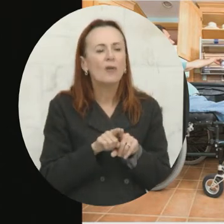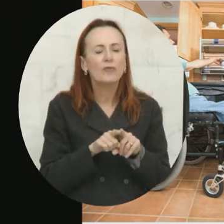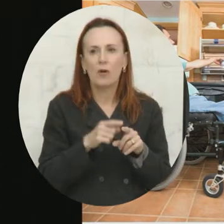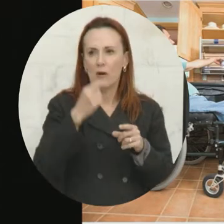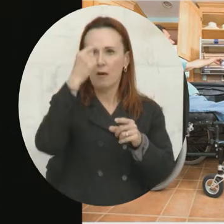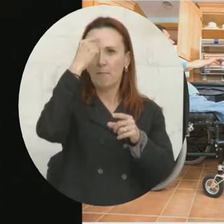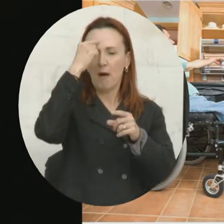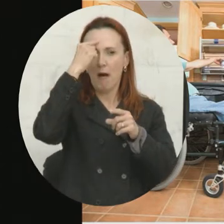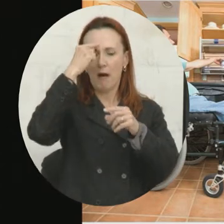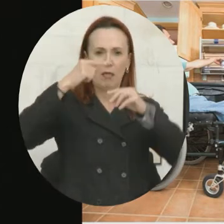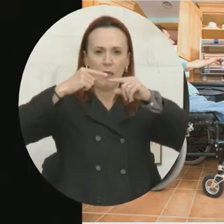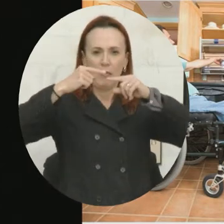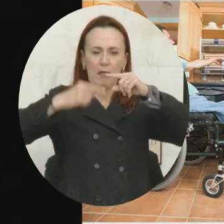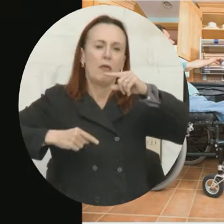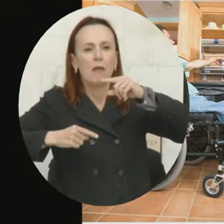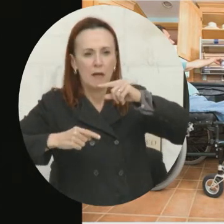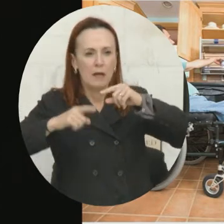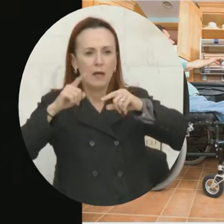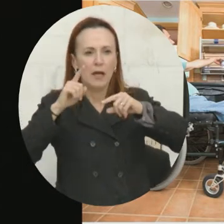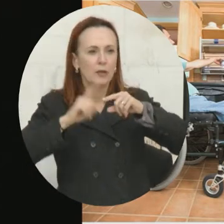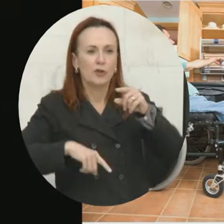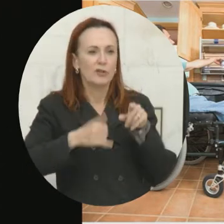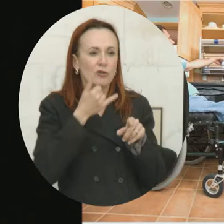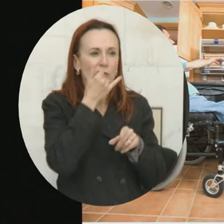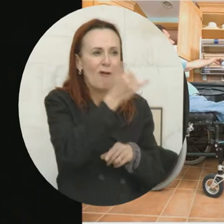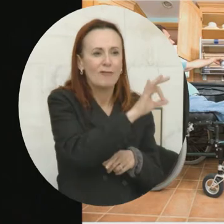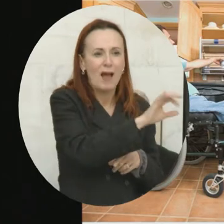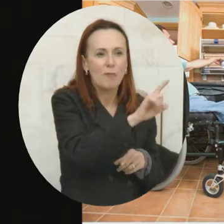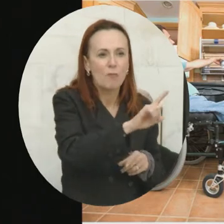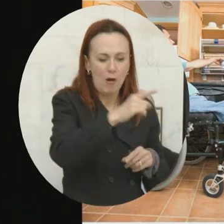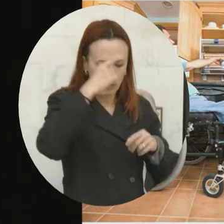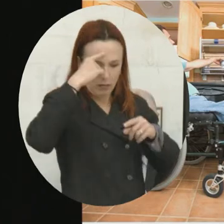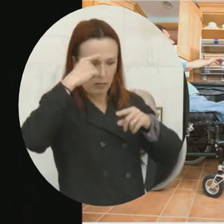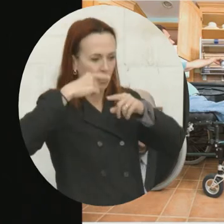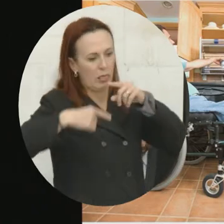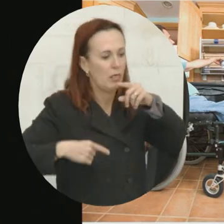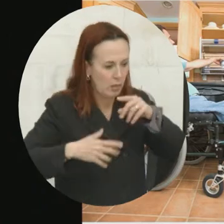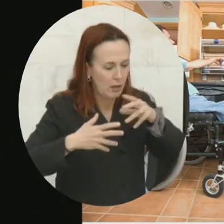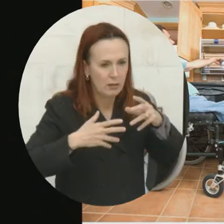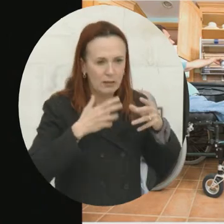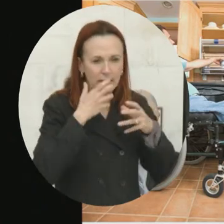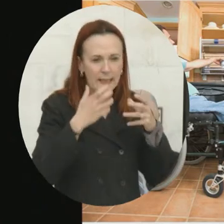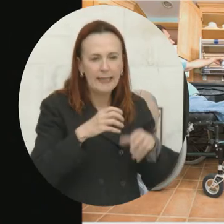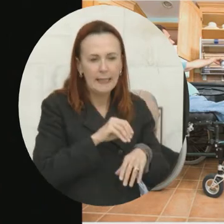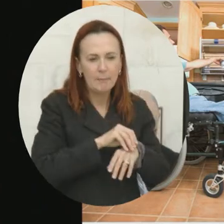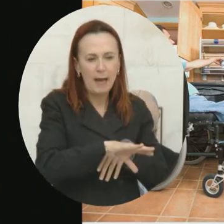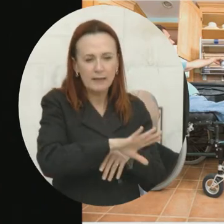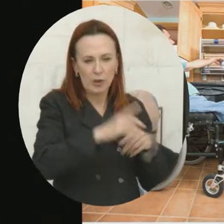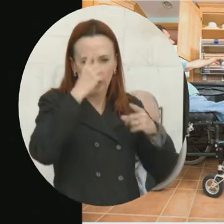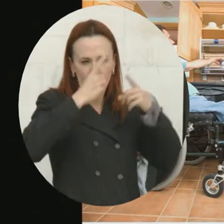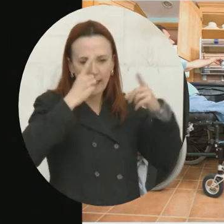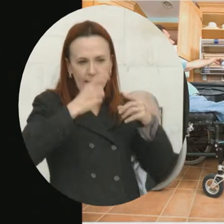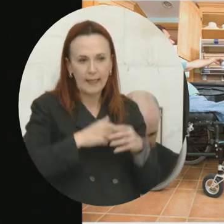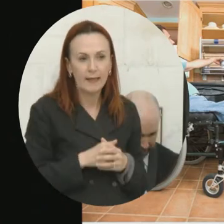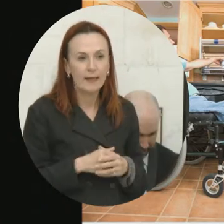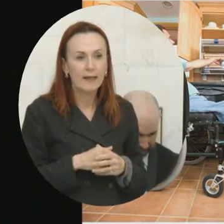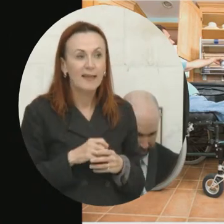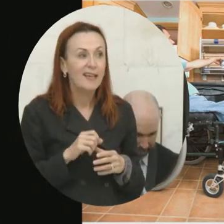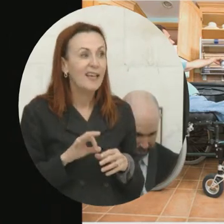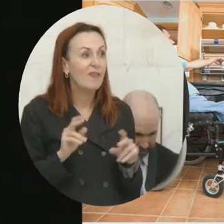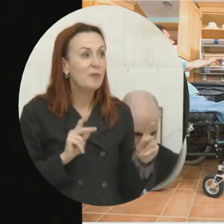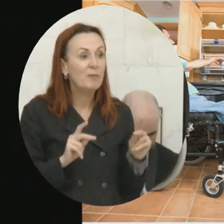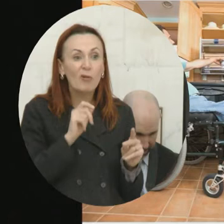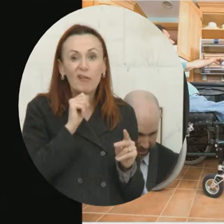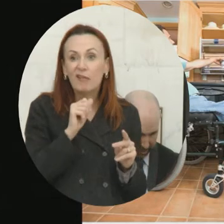for help, and none of them called 911, right? So again, if their social network isn't watching them and checking on them,